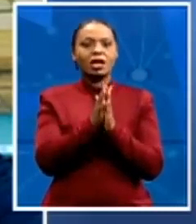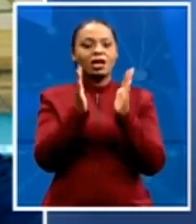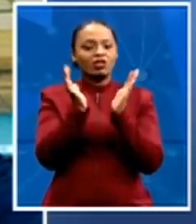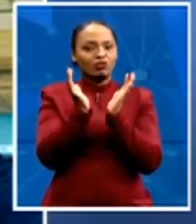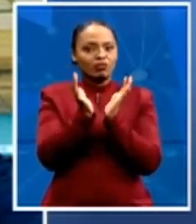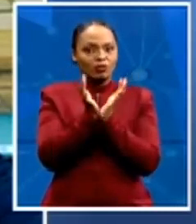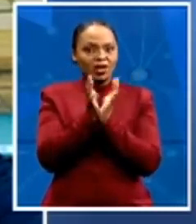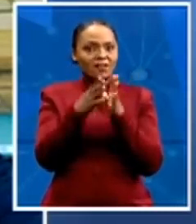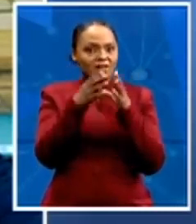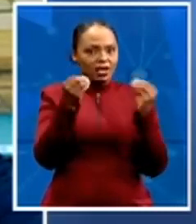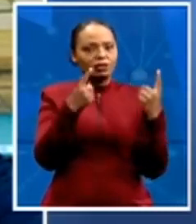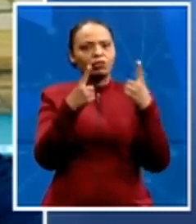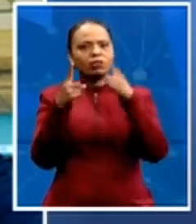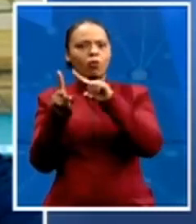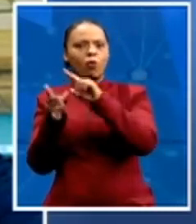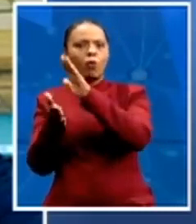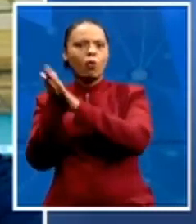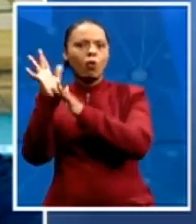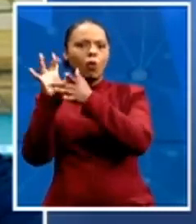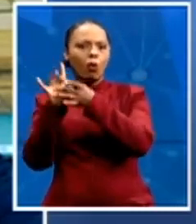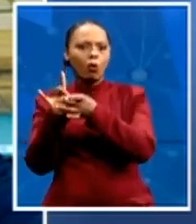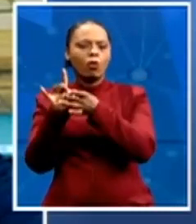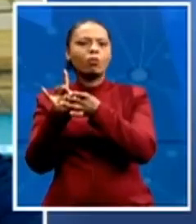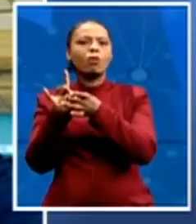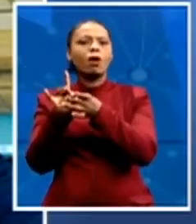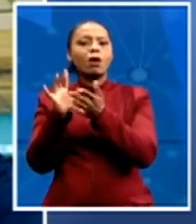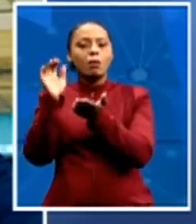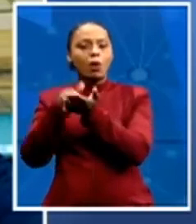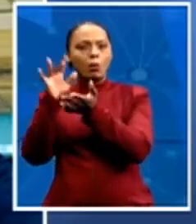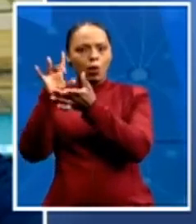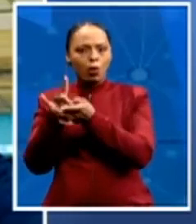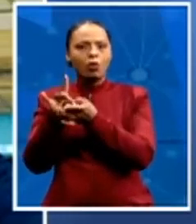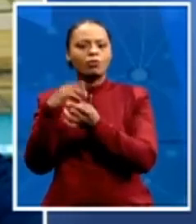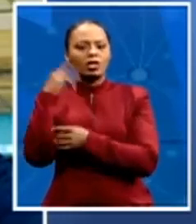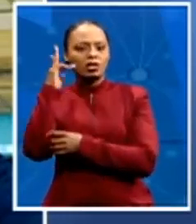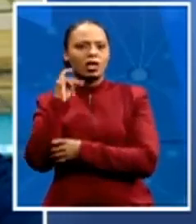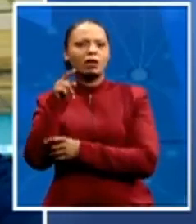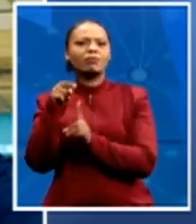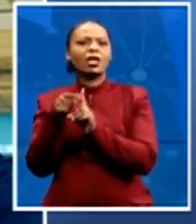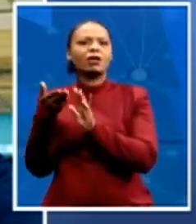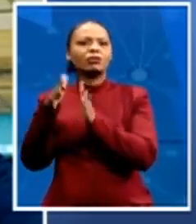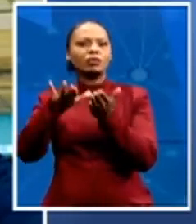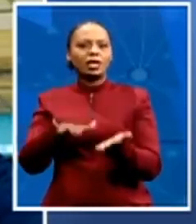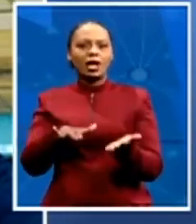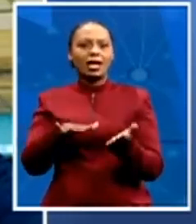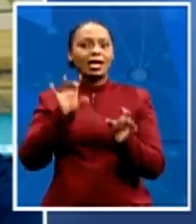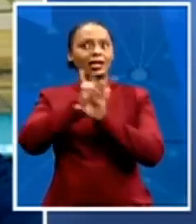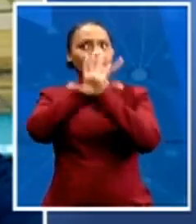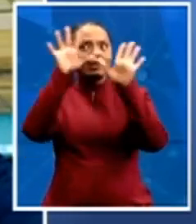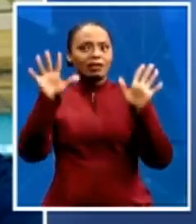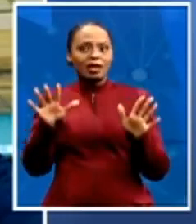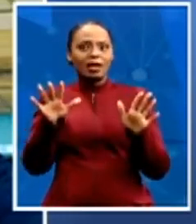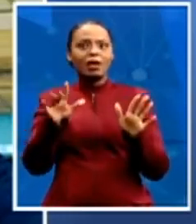there were reports that he has passed on. So it is not clear yet what led to his passing on.